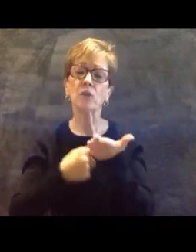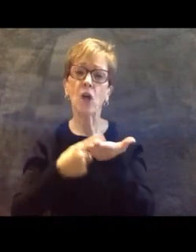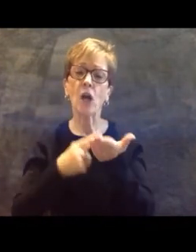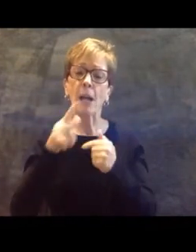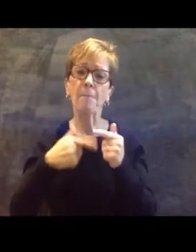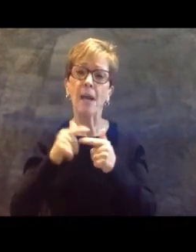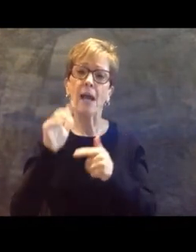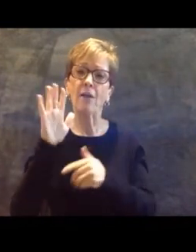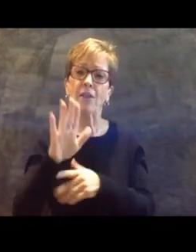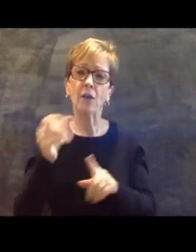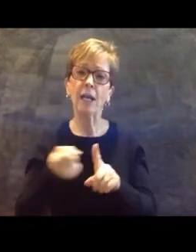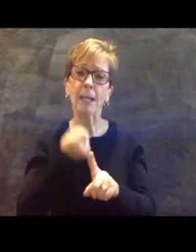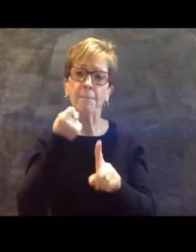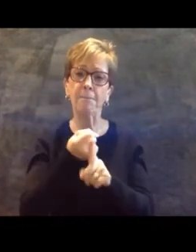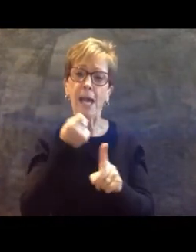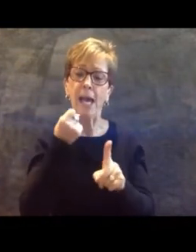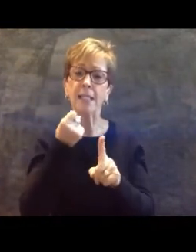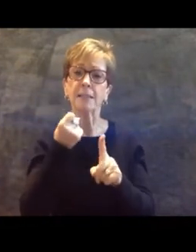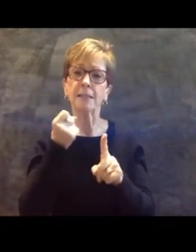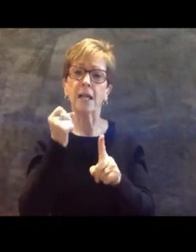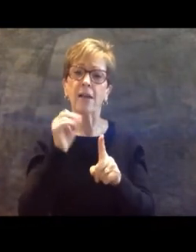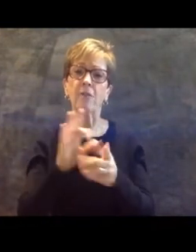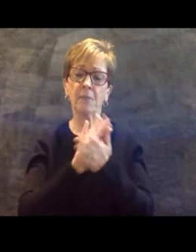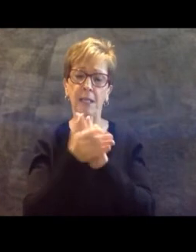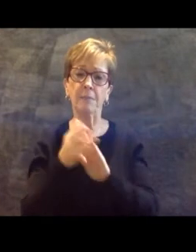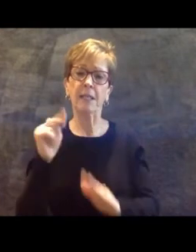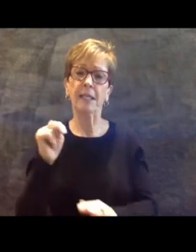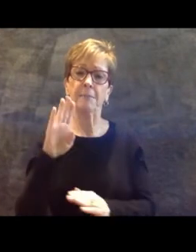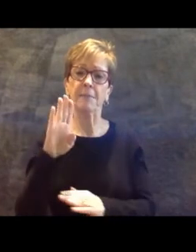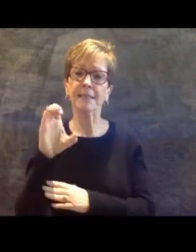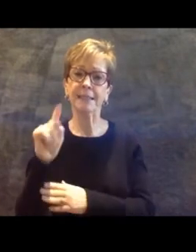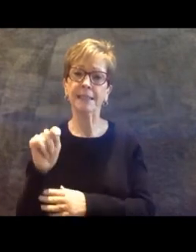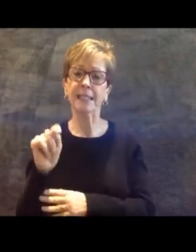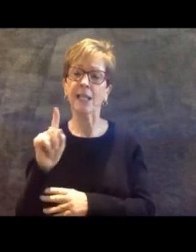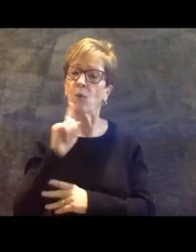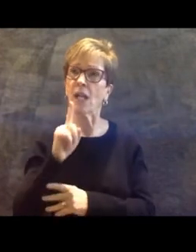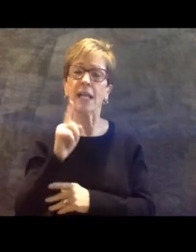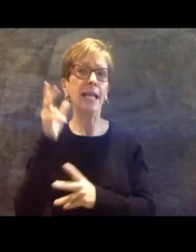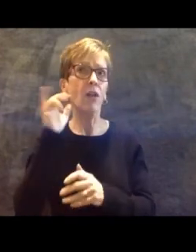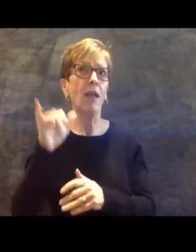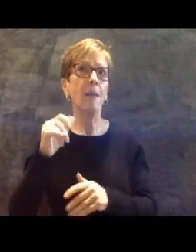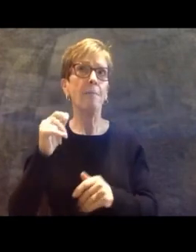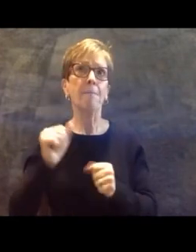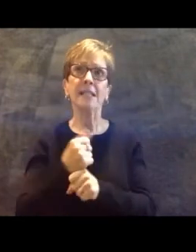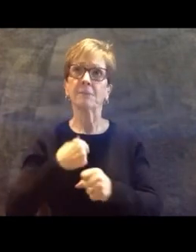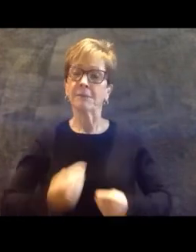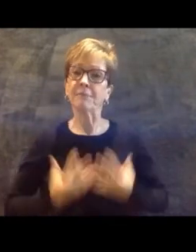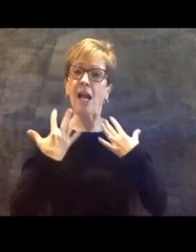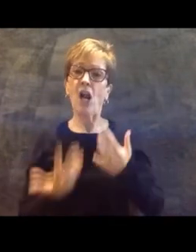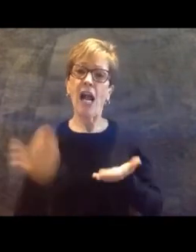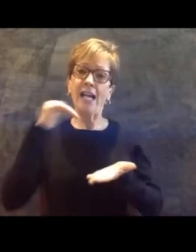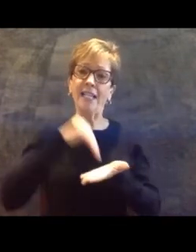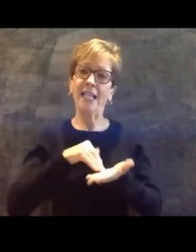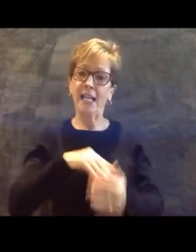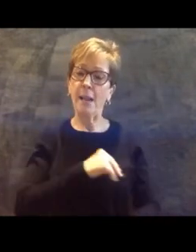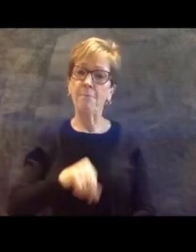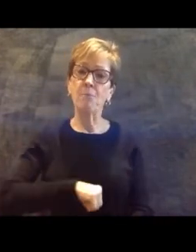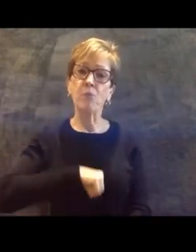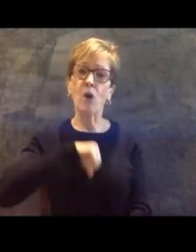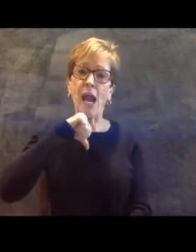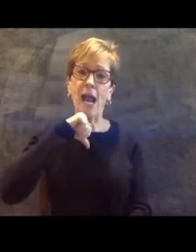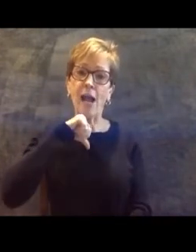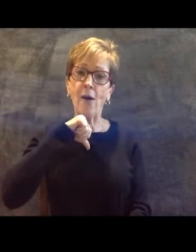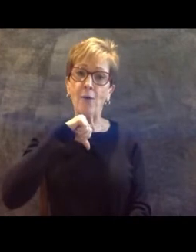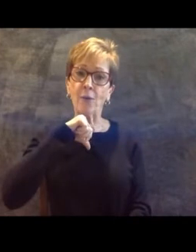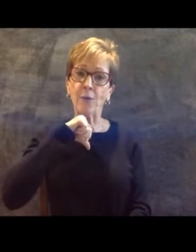inspires me all over again. It makes me proud and just so glad that I took that step